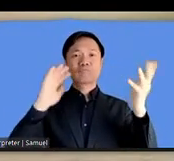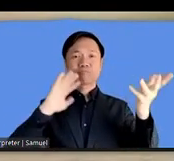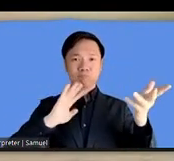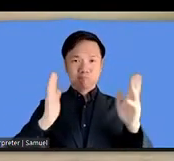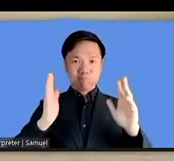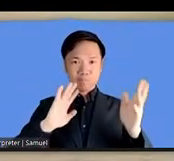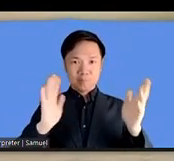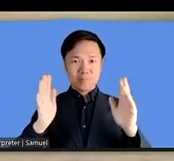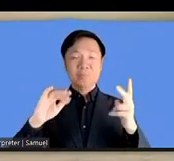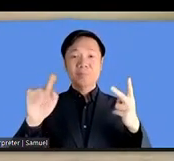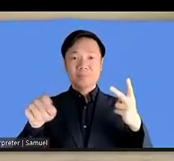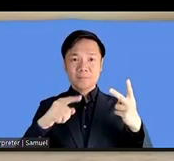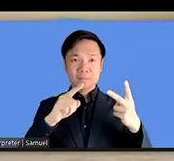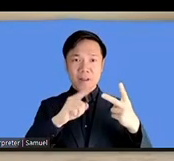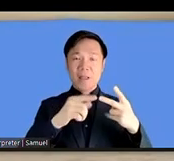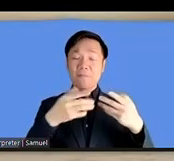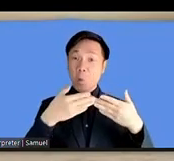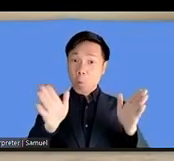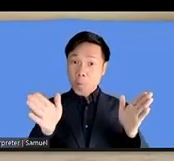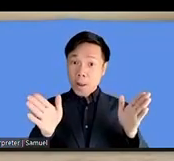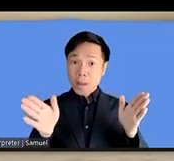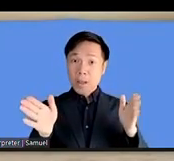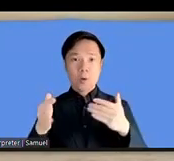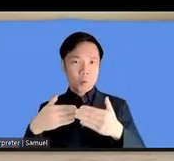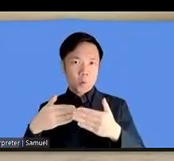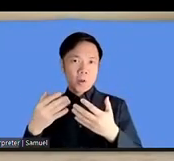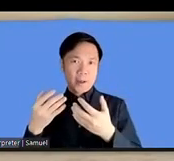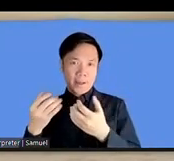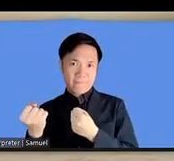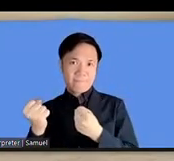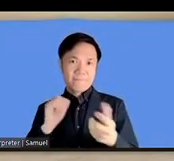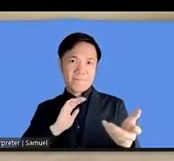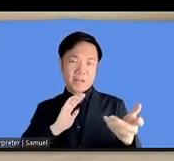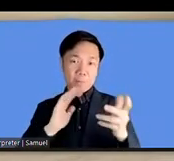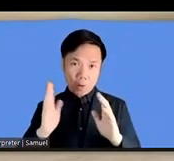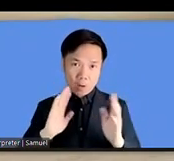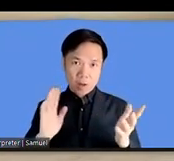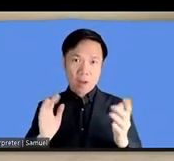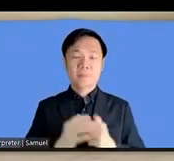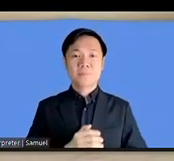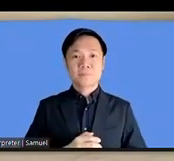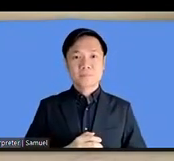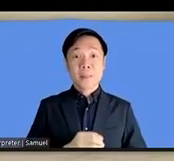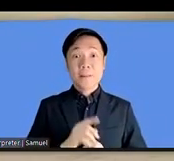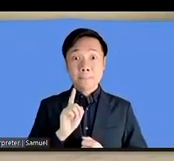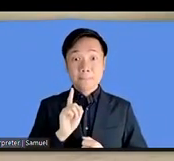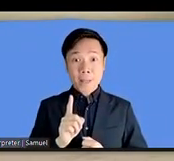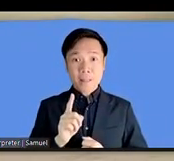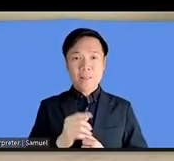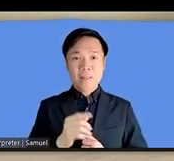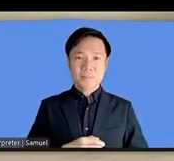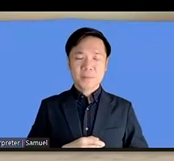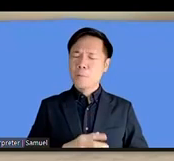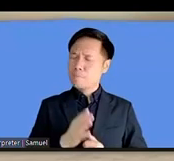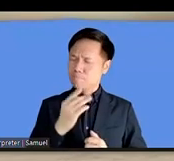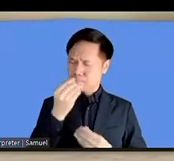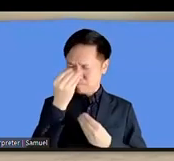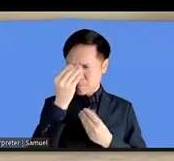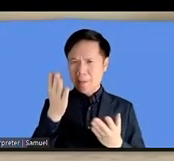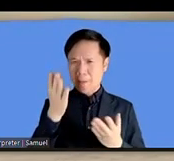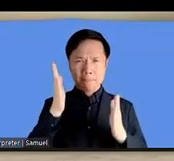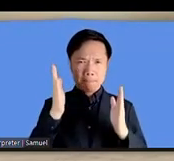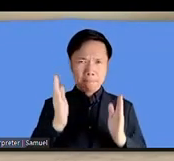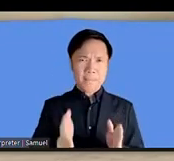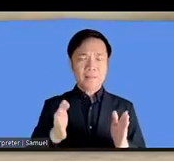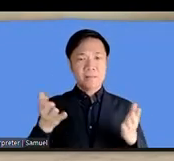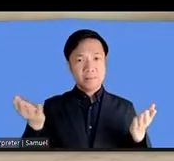uh opening closing ceremonies but we uh made it a point that we needed it for the dynamic um